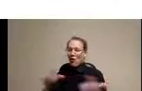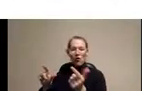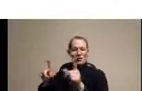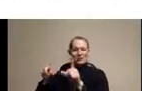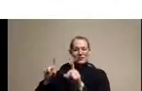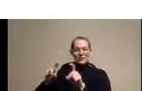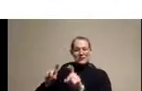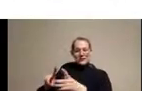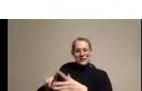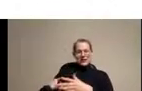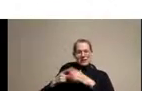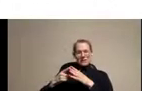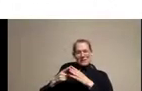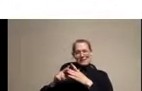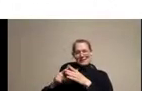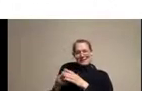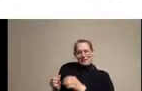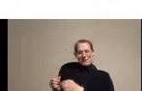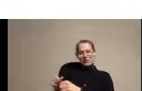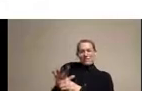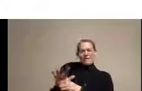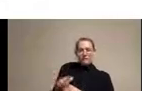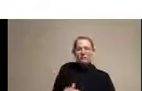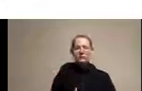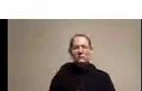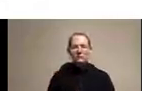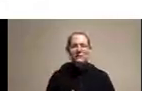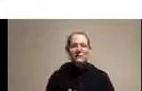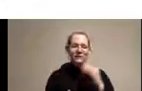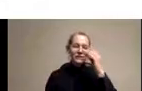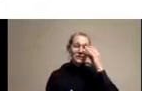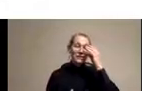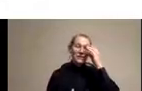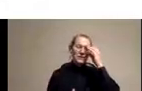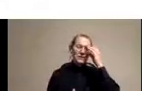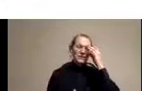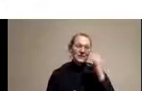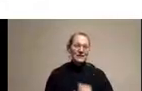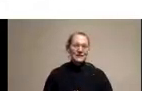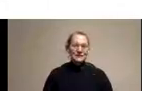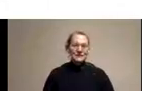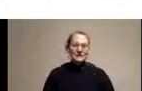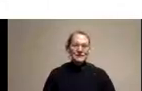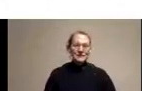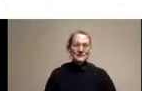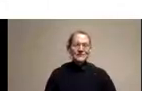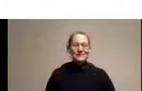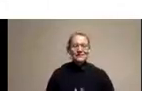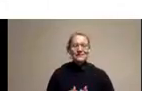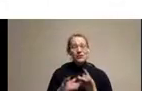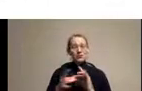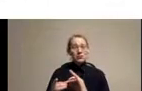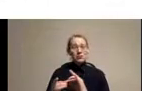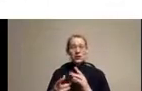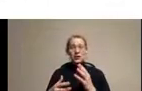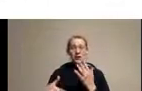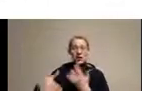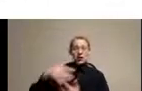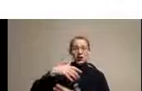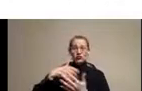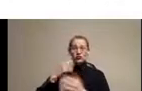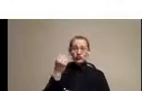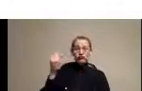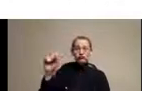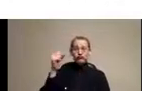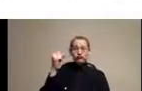ironic or perhaps indicative of the social unrest we experienced during COVID. Actually, most local governments spend more on policing than they do